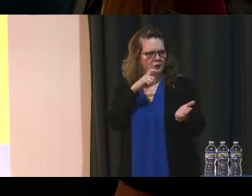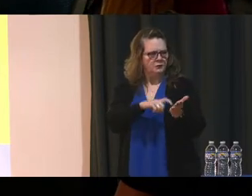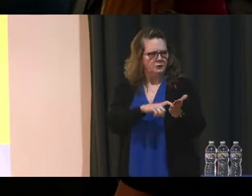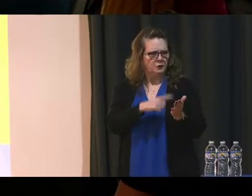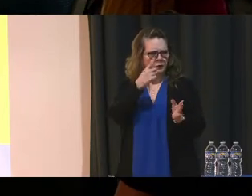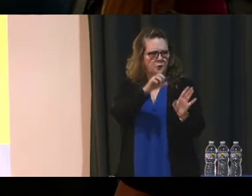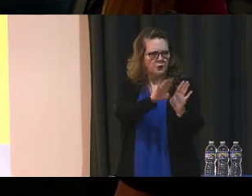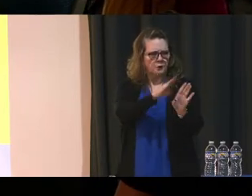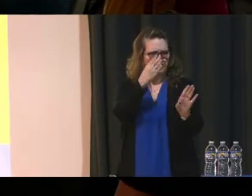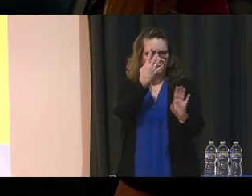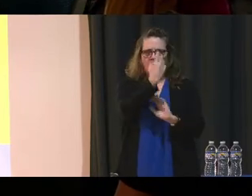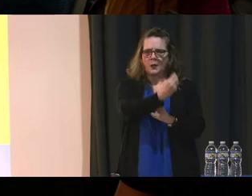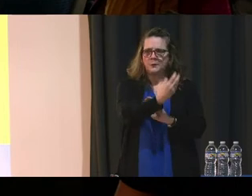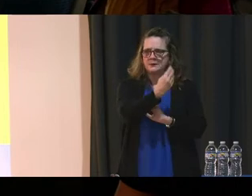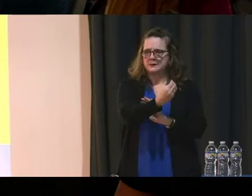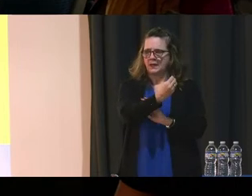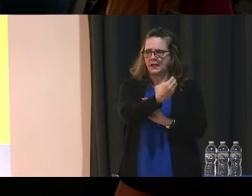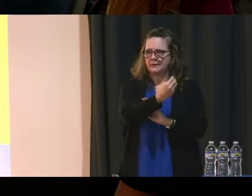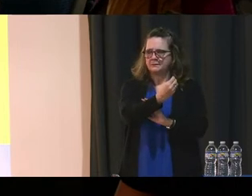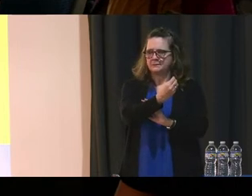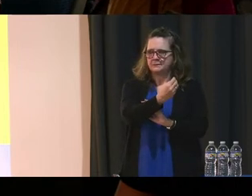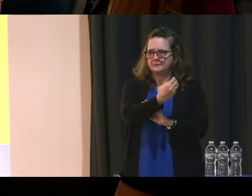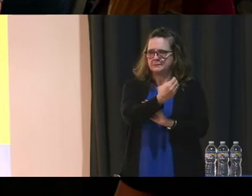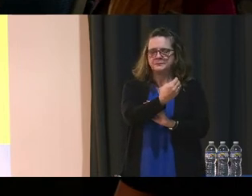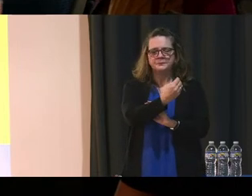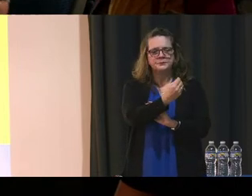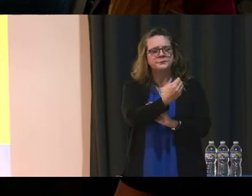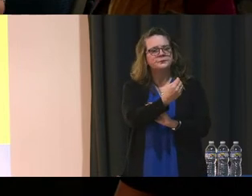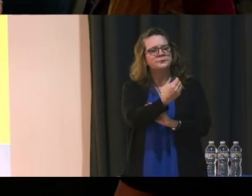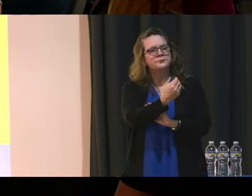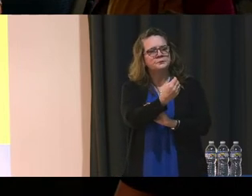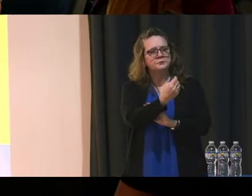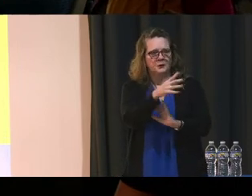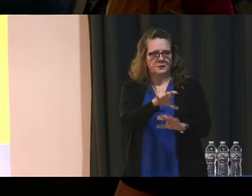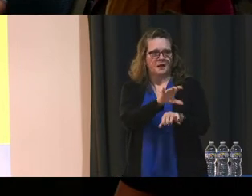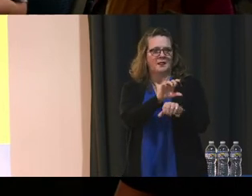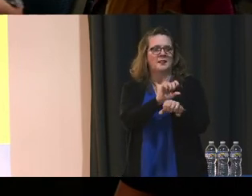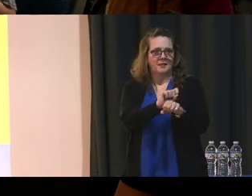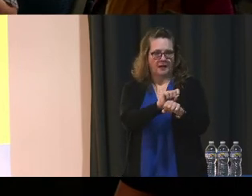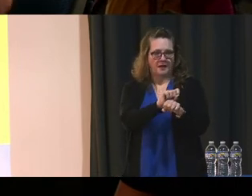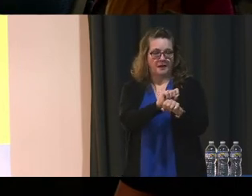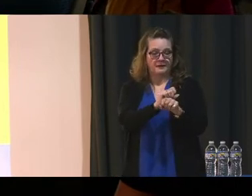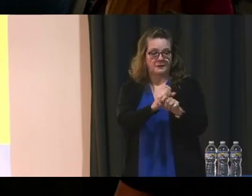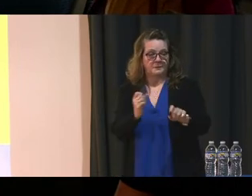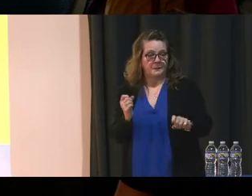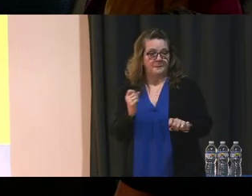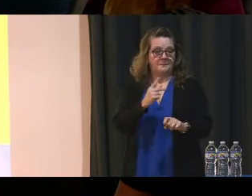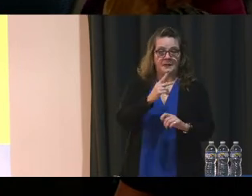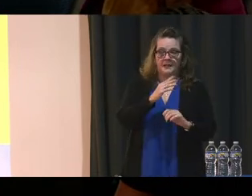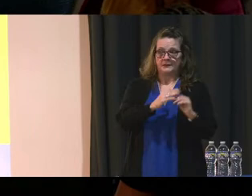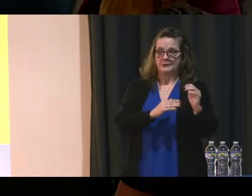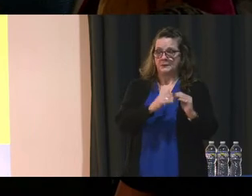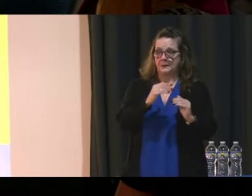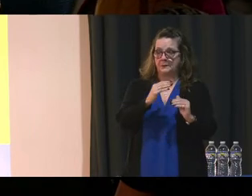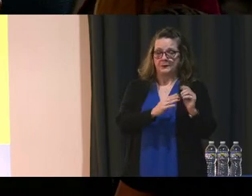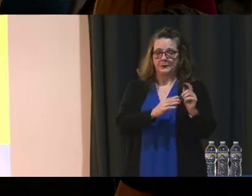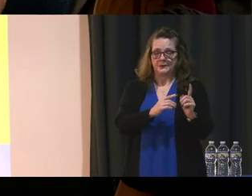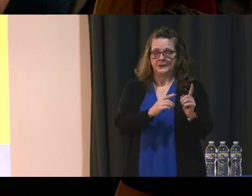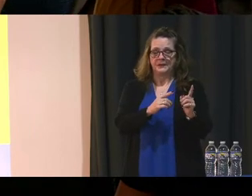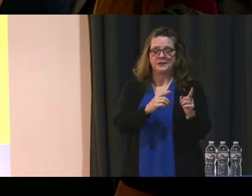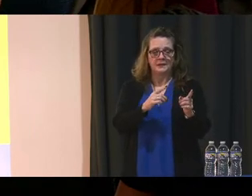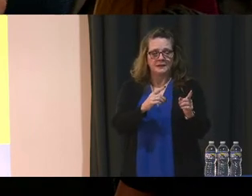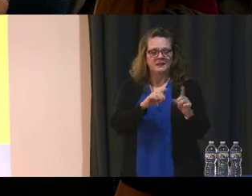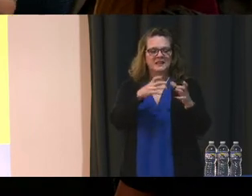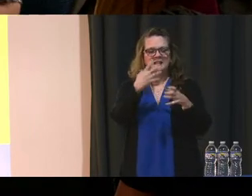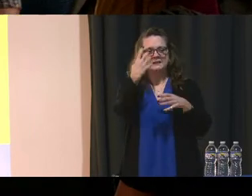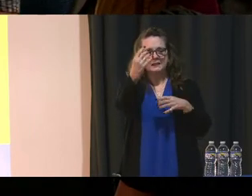of the doors outside, it was locked. When we came back to the building because there was some class outside, we